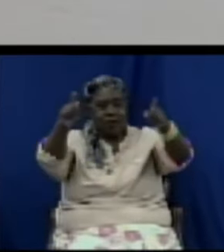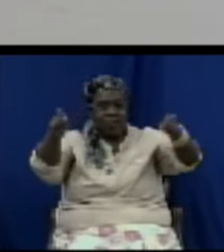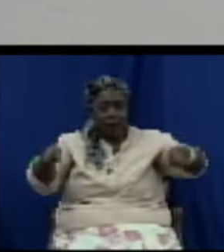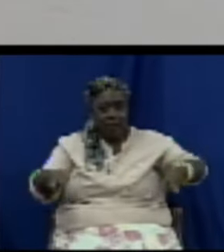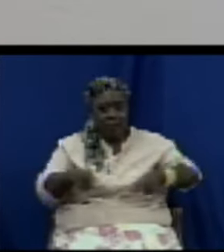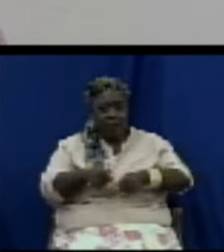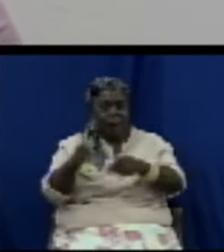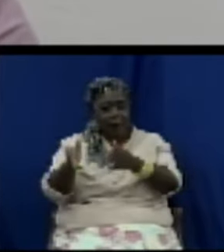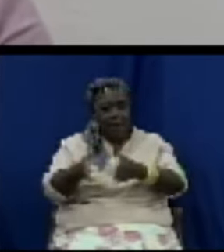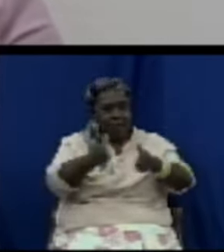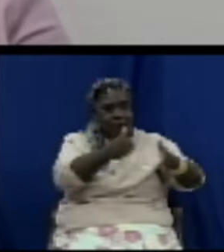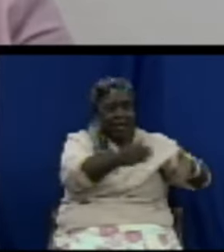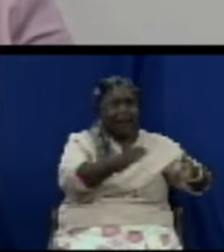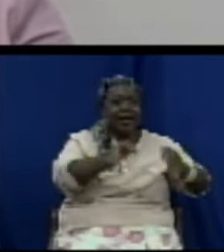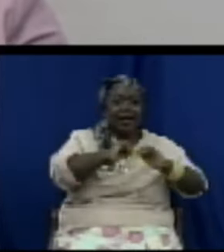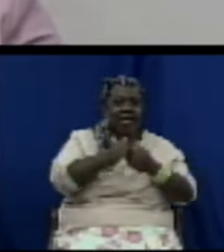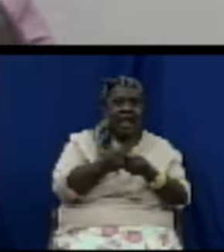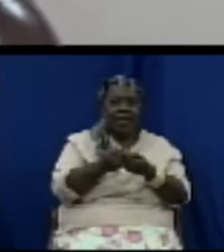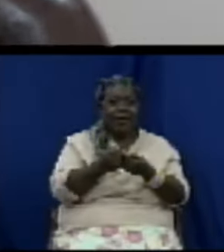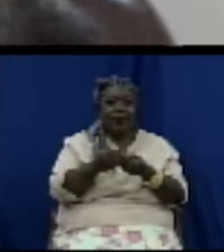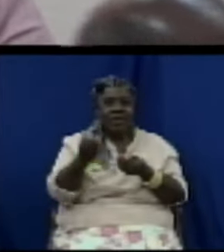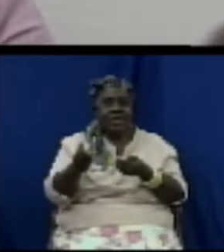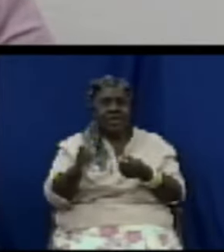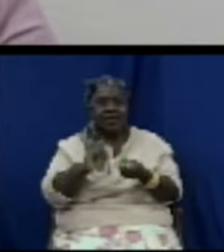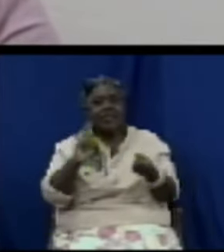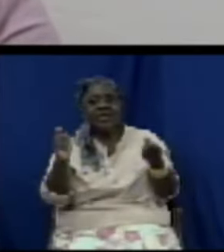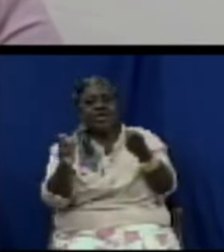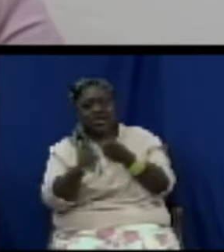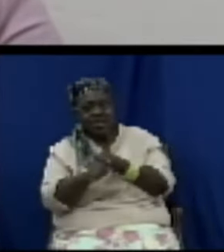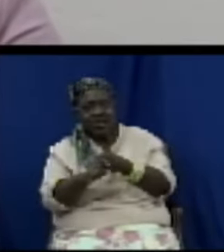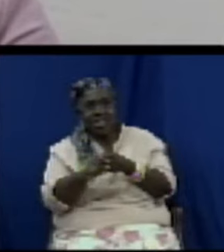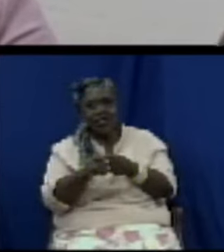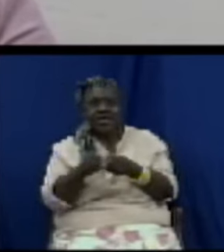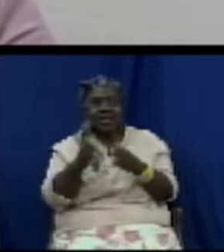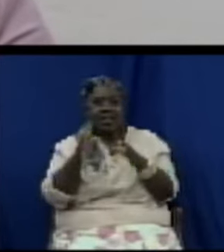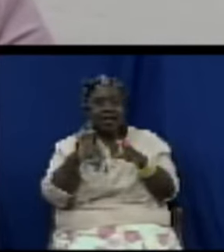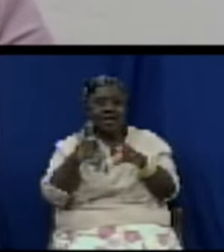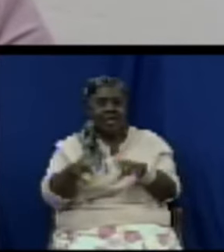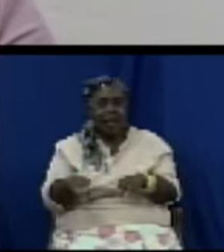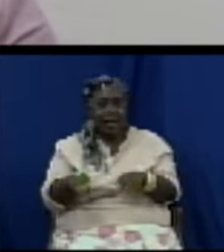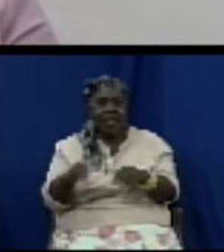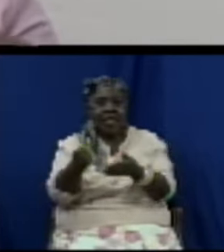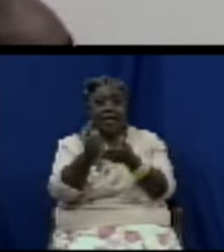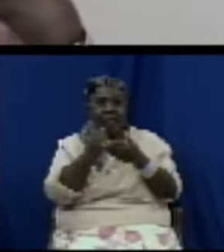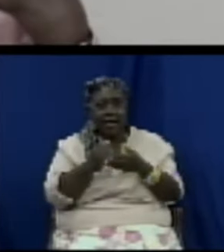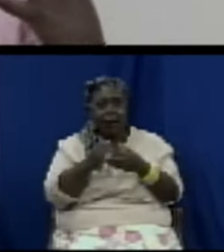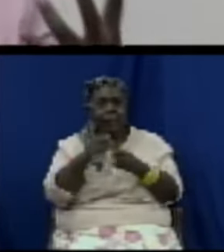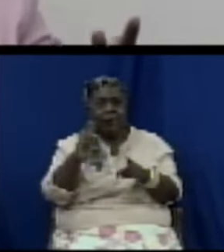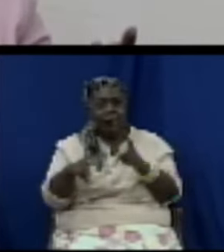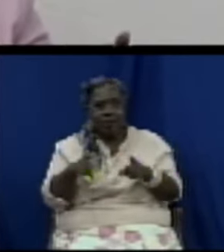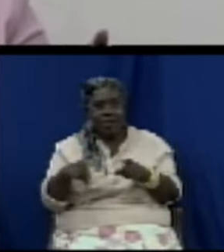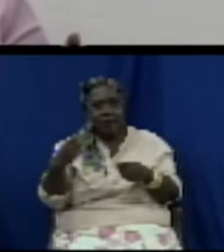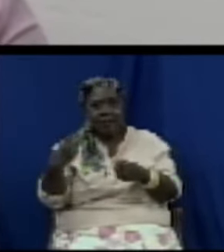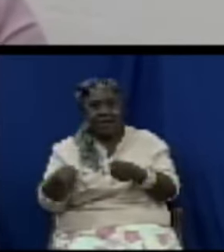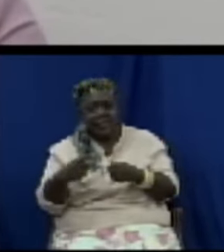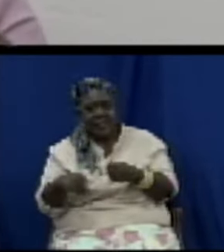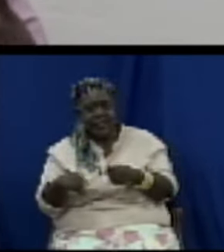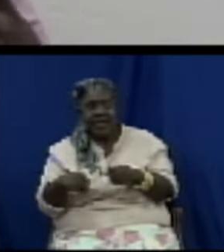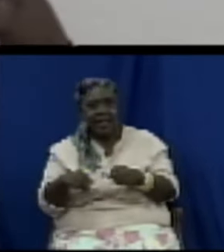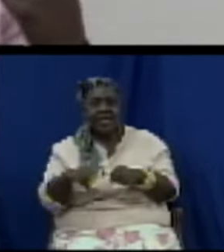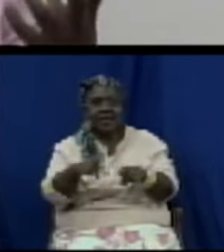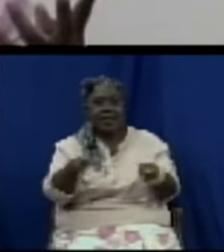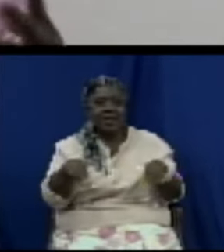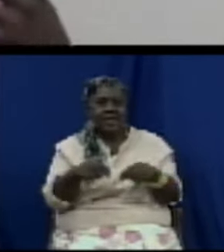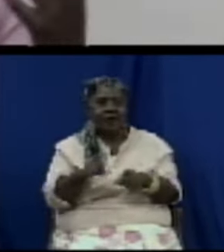changes can support the diversity of consumers in St. Kitts and Nevis whether you're visually impaired